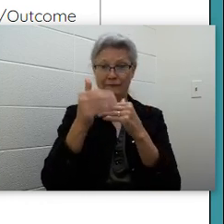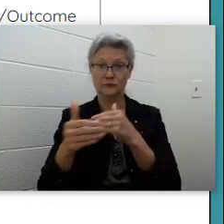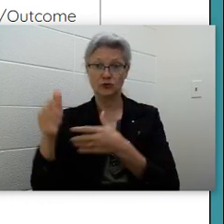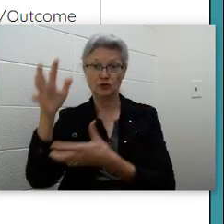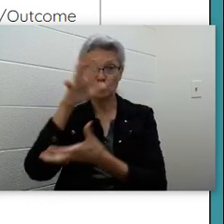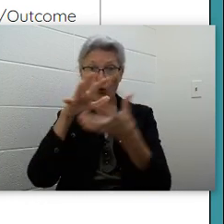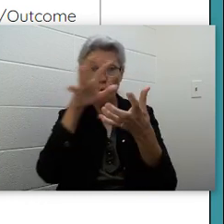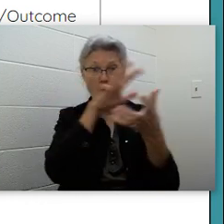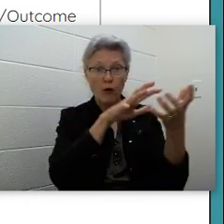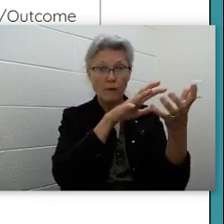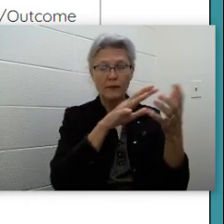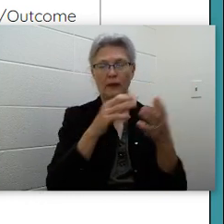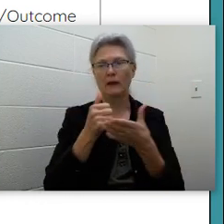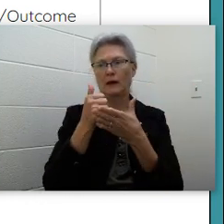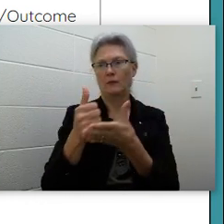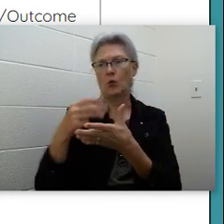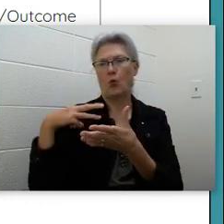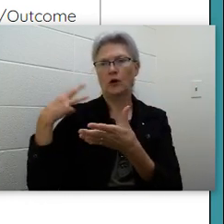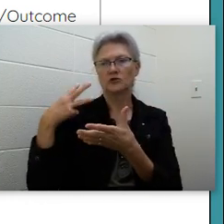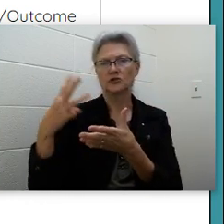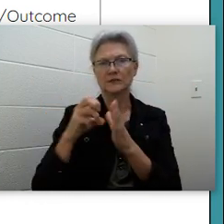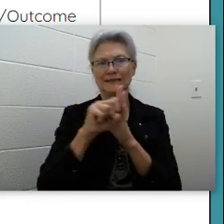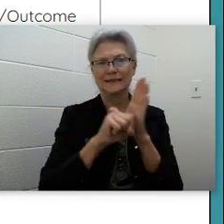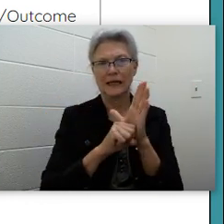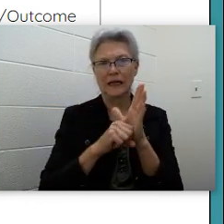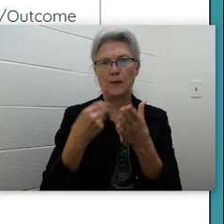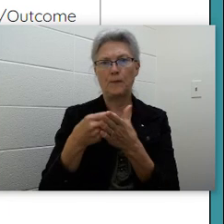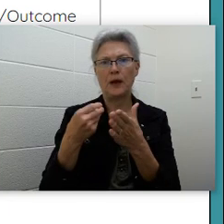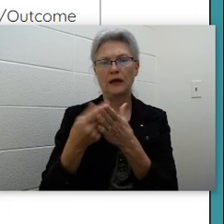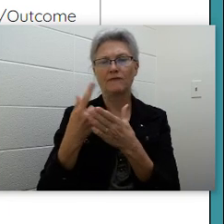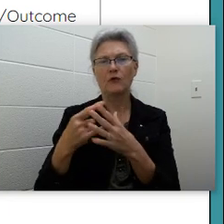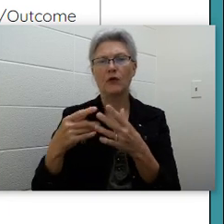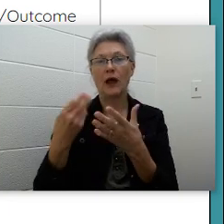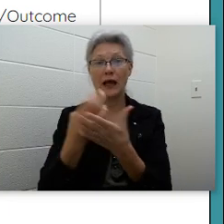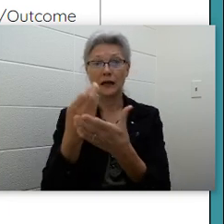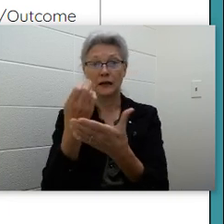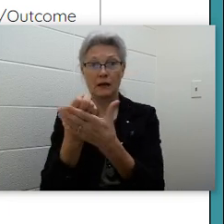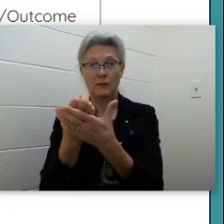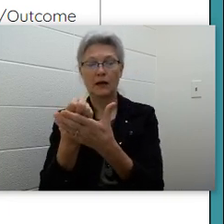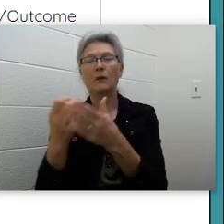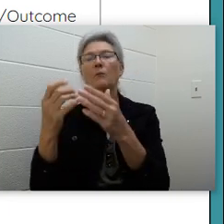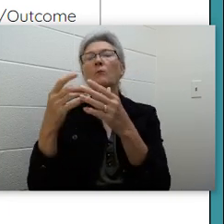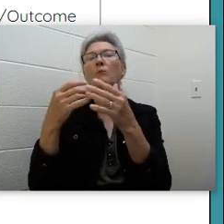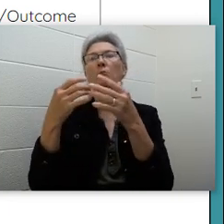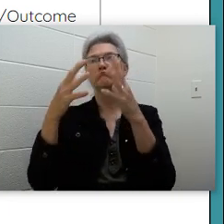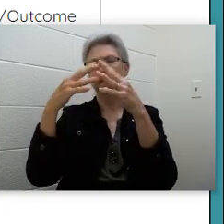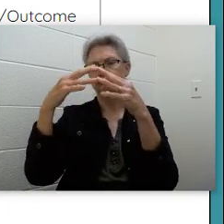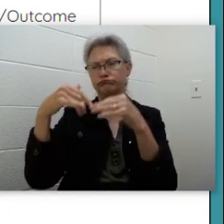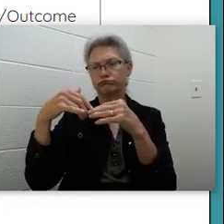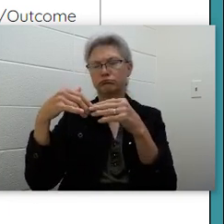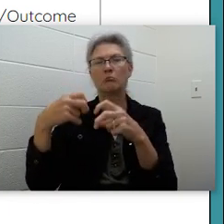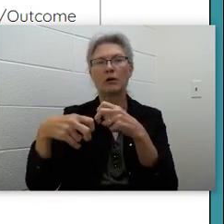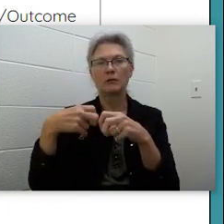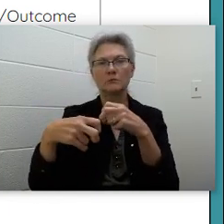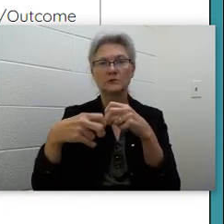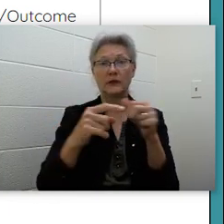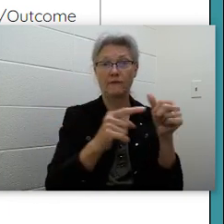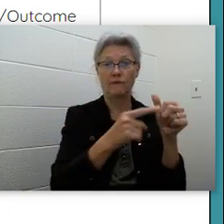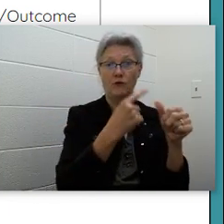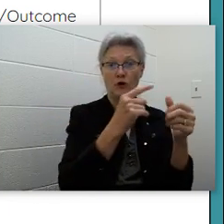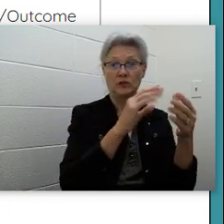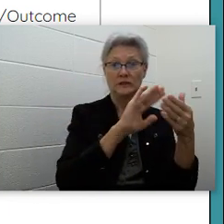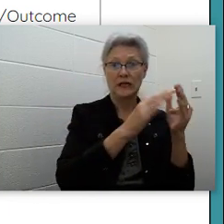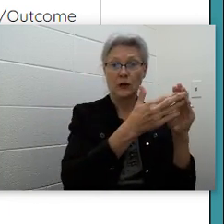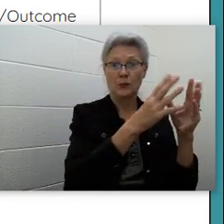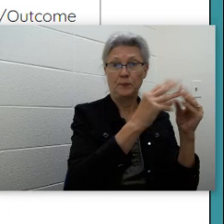with Washington get some money for their economic issues. In the first town meeting, there was